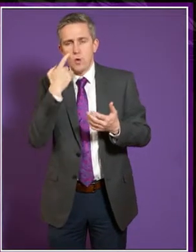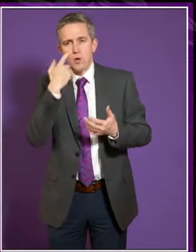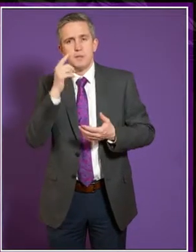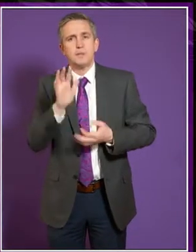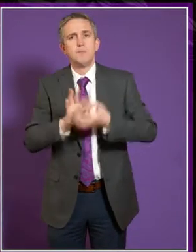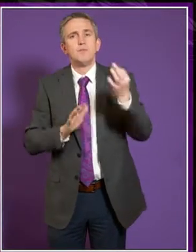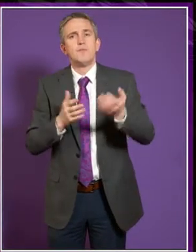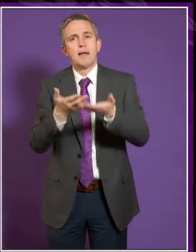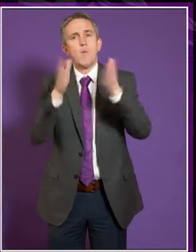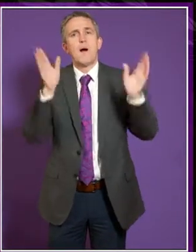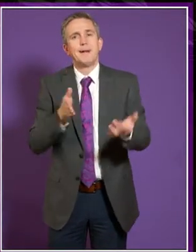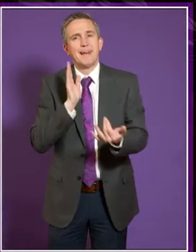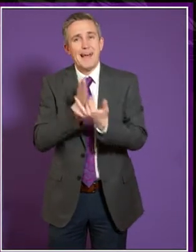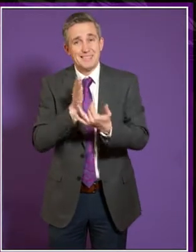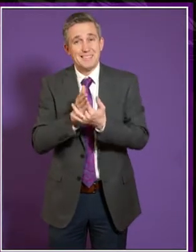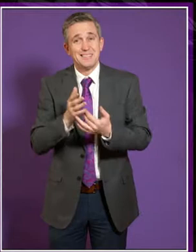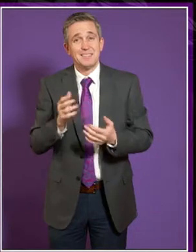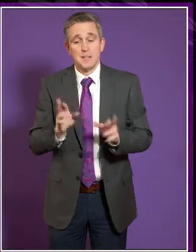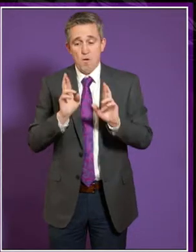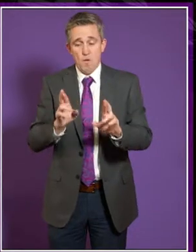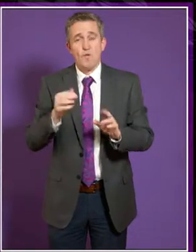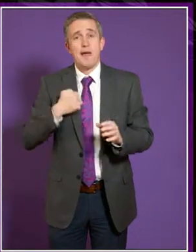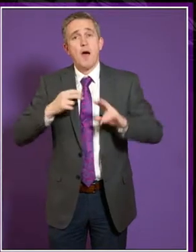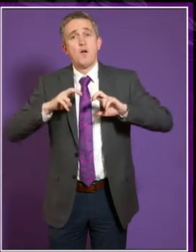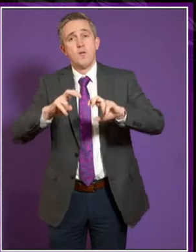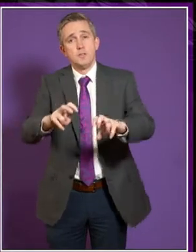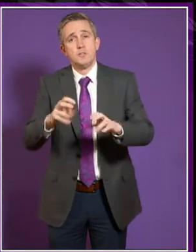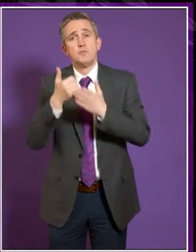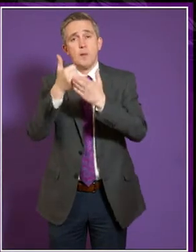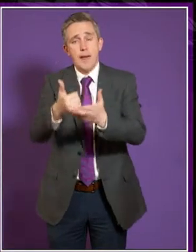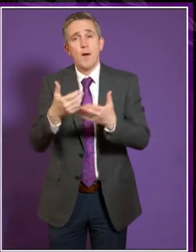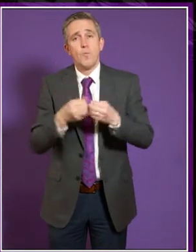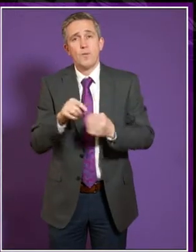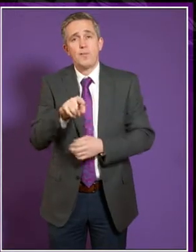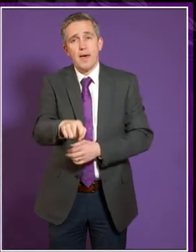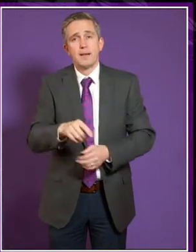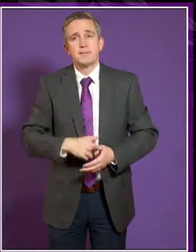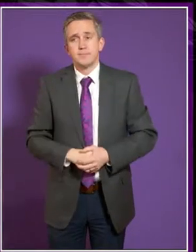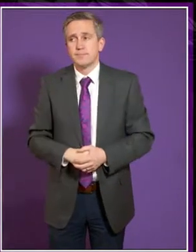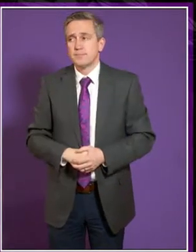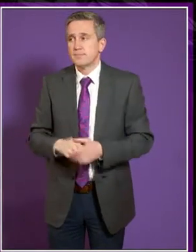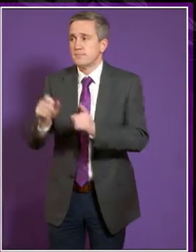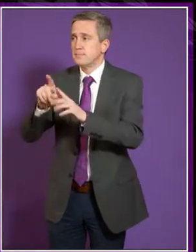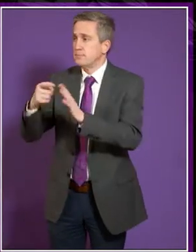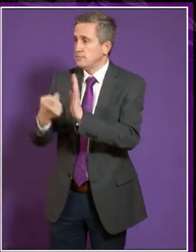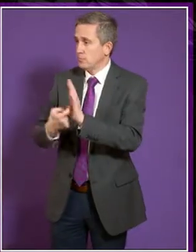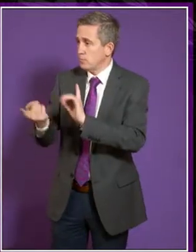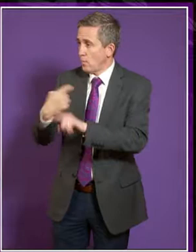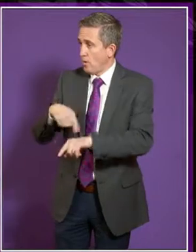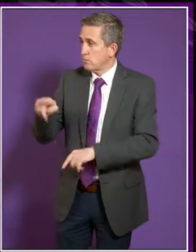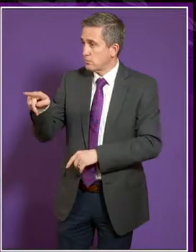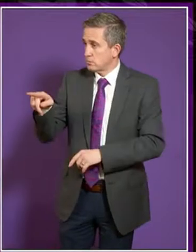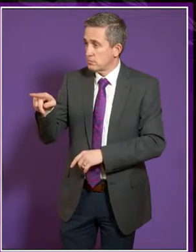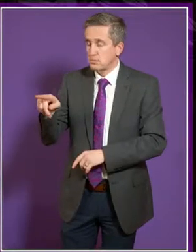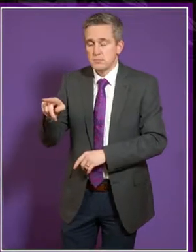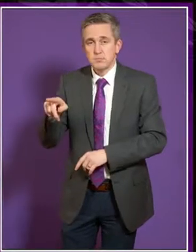by the research that we have published and can be progressed through the outcome agreement system. Sir Peter, would you like to? Yes, I think I